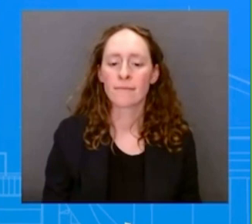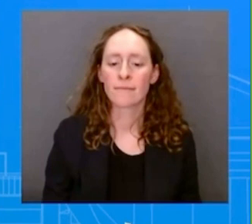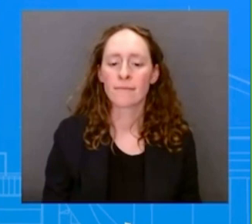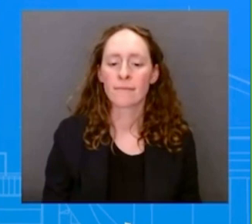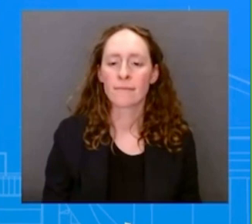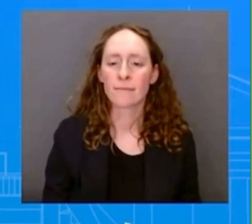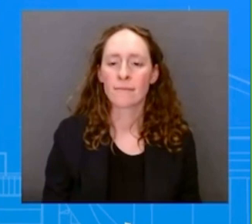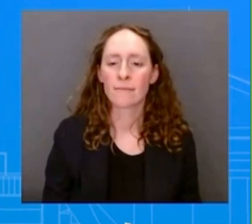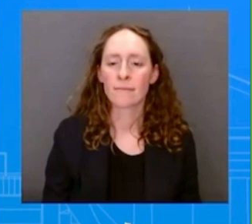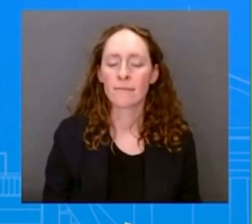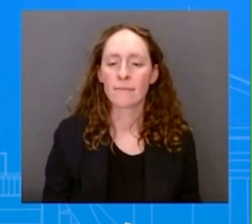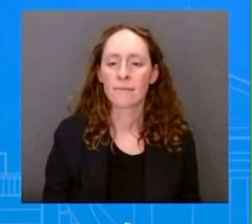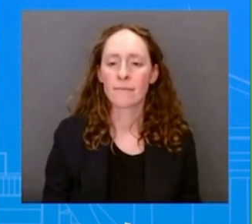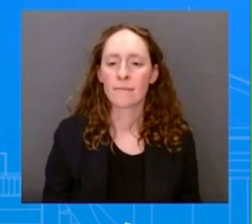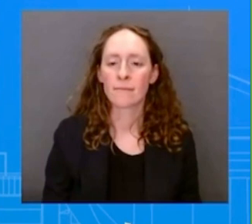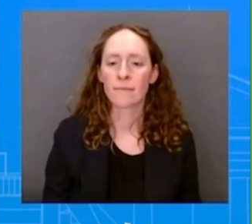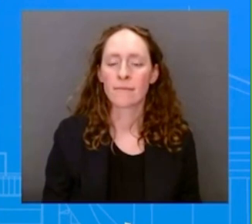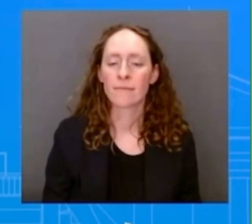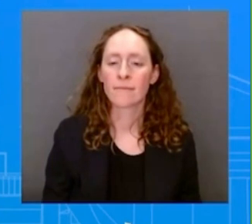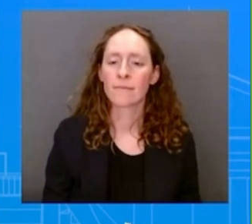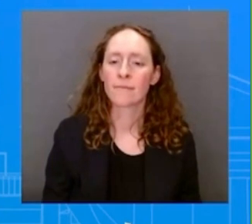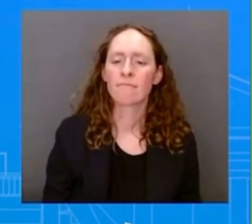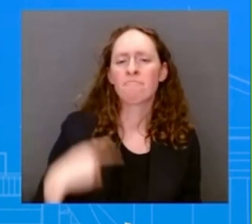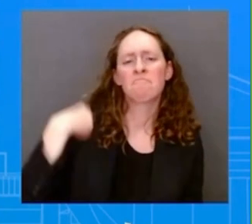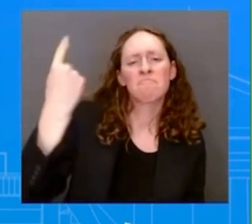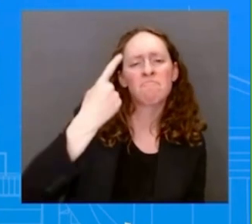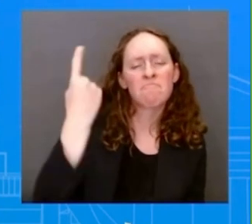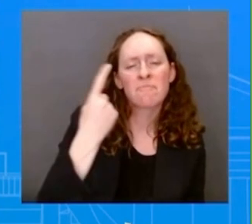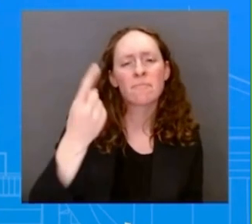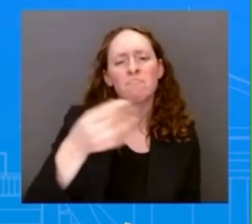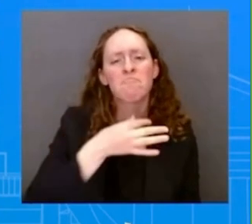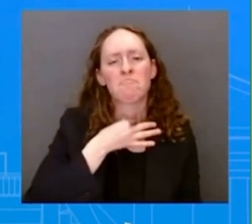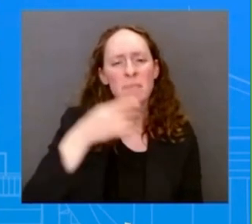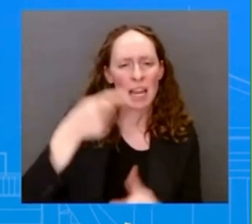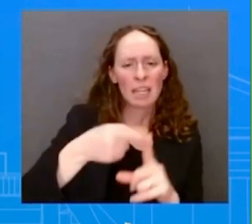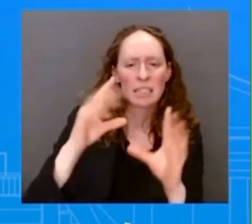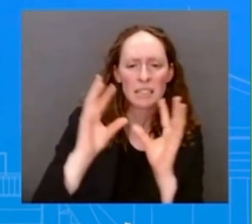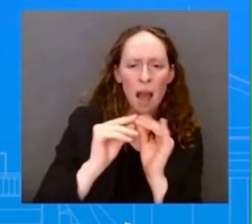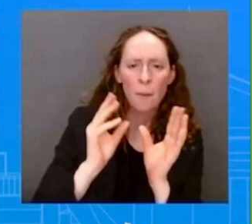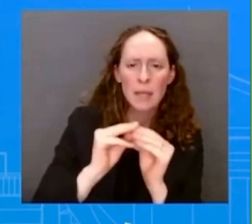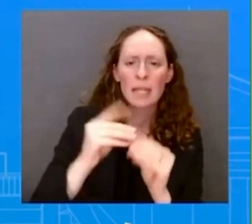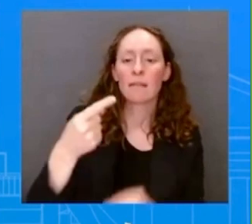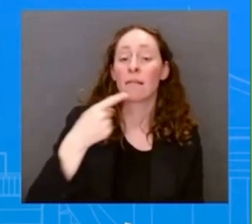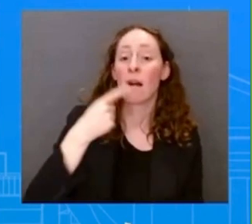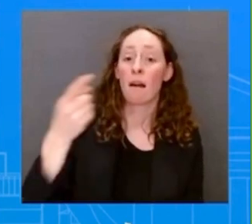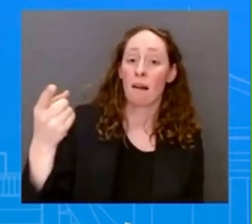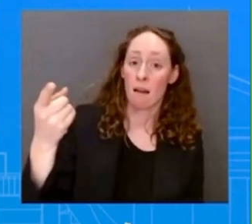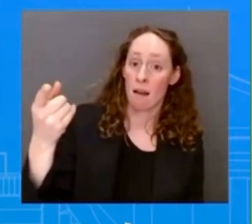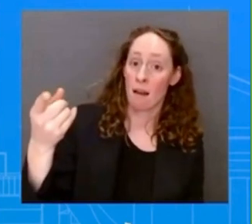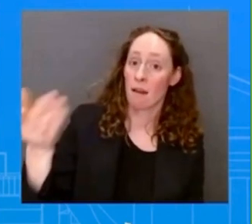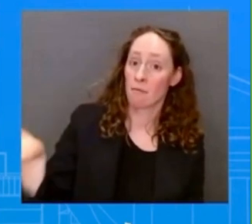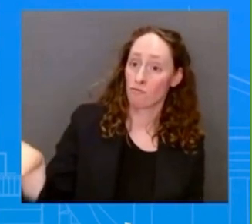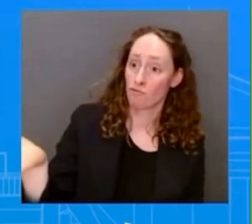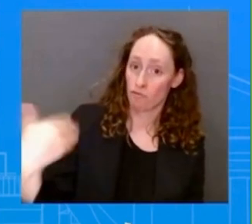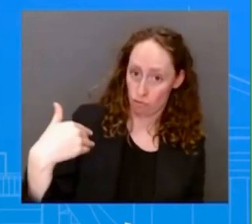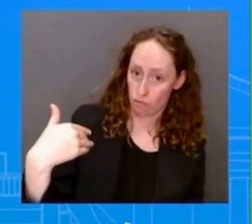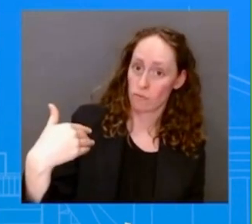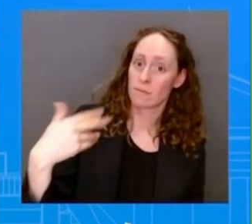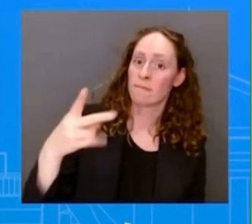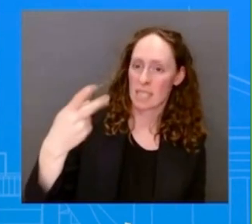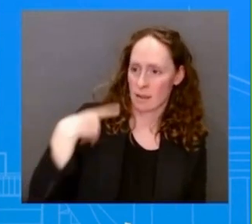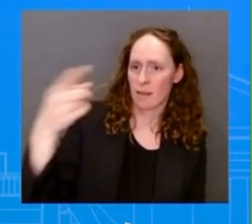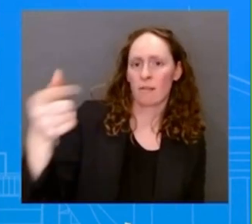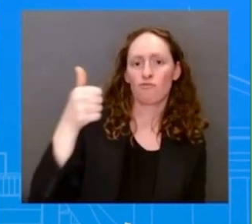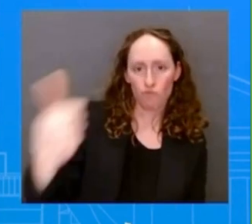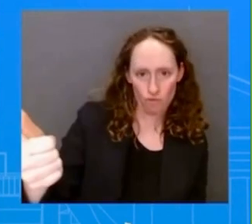some sort of stamp on whether the country is a democracy or not. But when it comes to those who were not invited, for example, two NATO allies, Hungary and